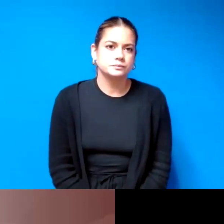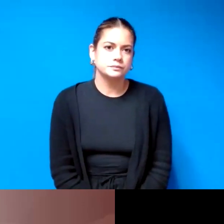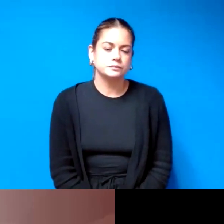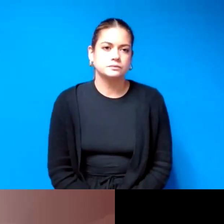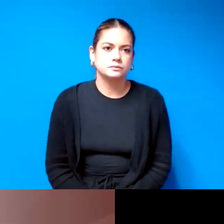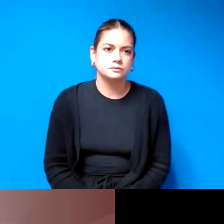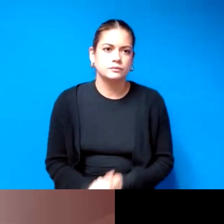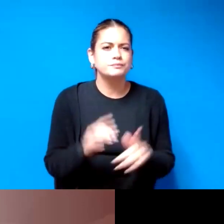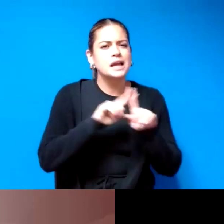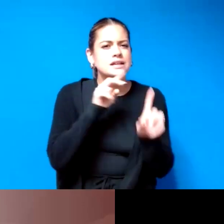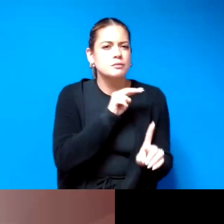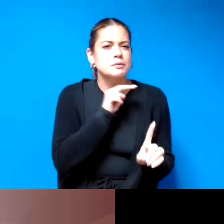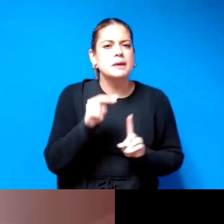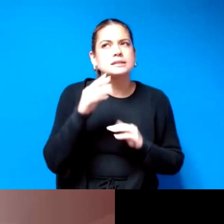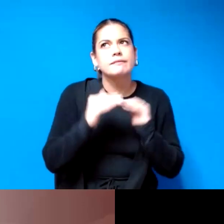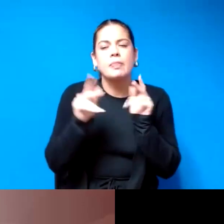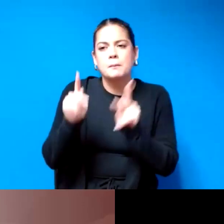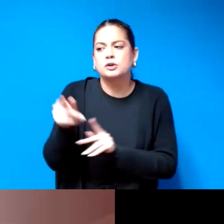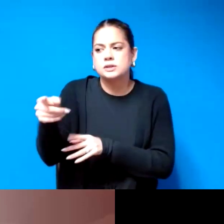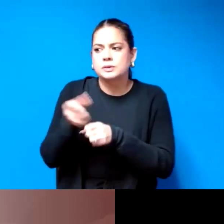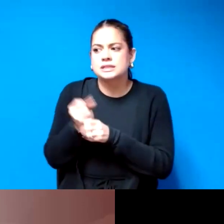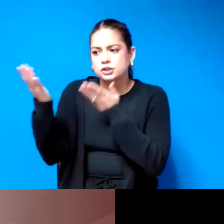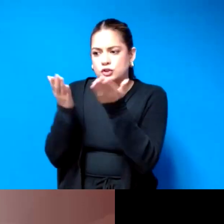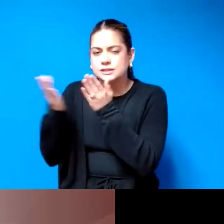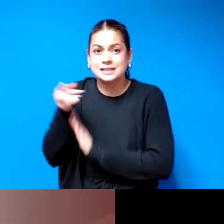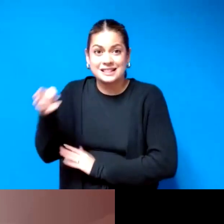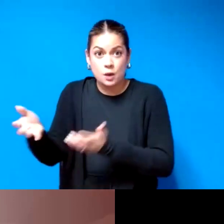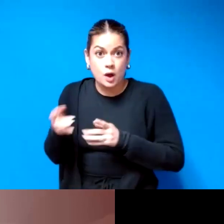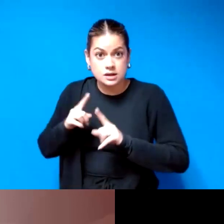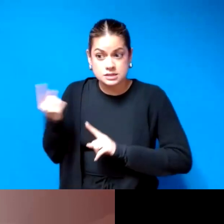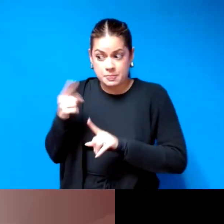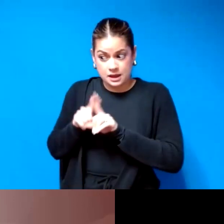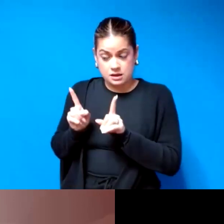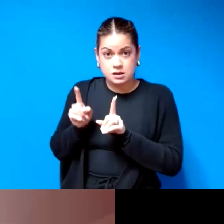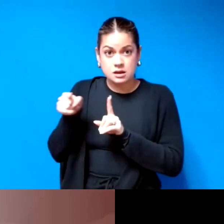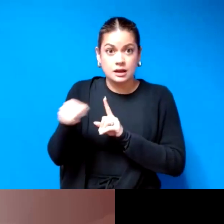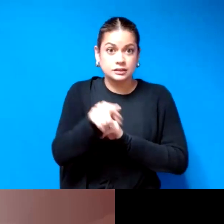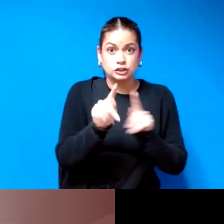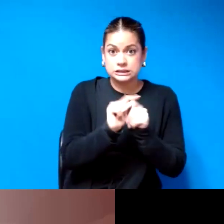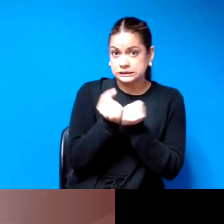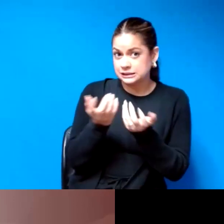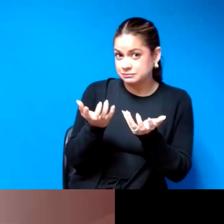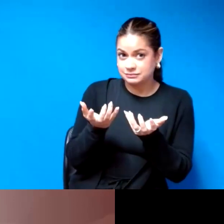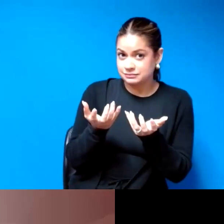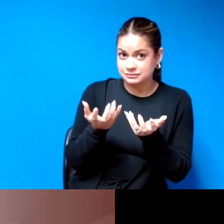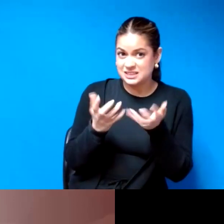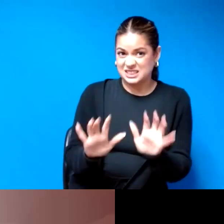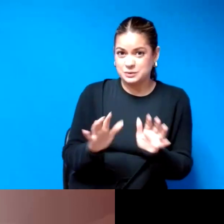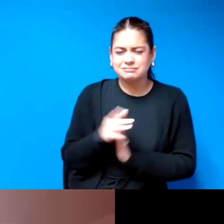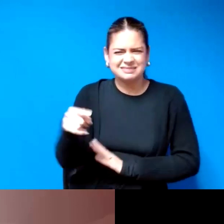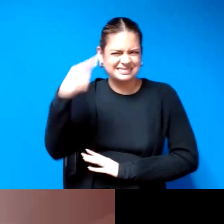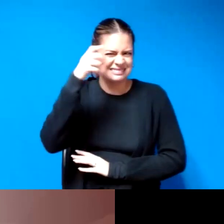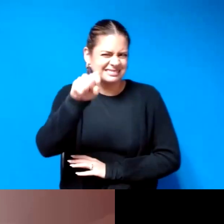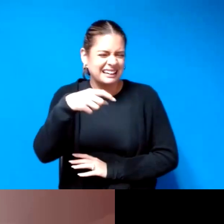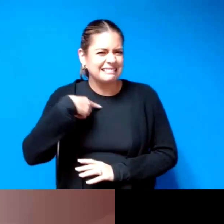a different perspective to the person receiving services and they want something else in the team want them to to have that's how i